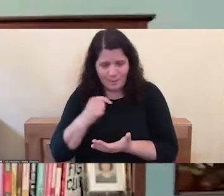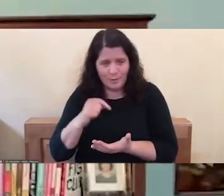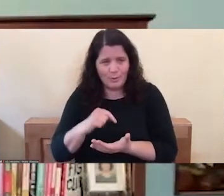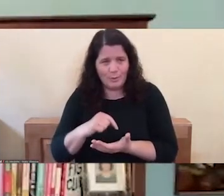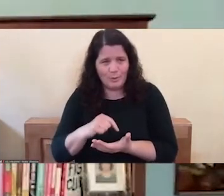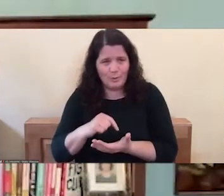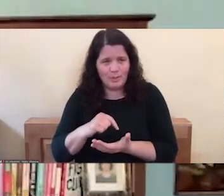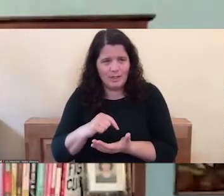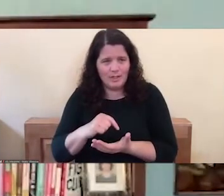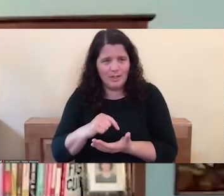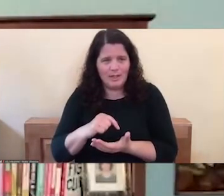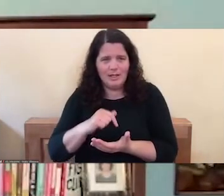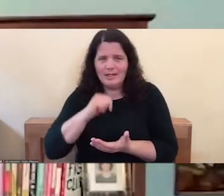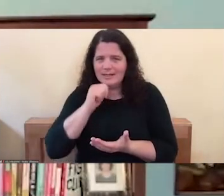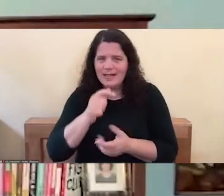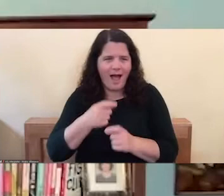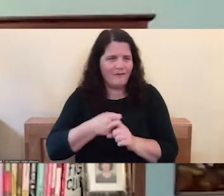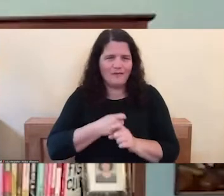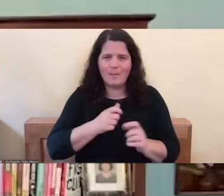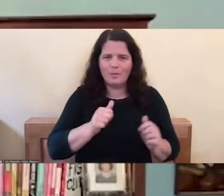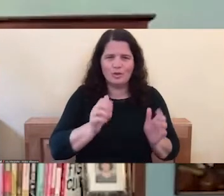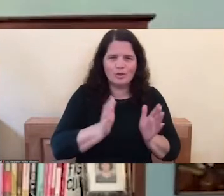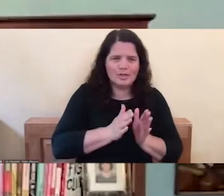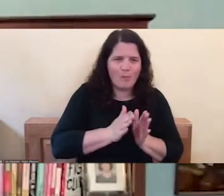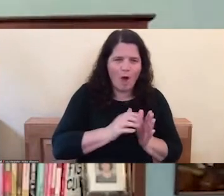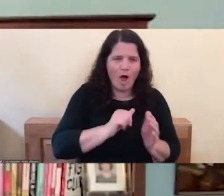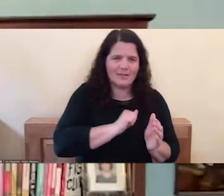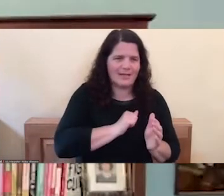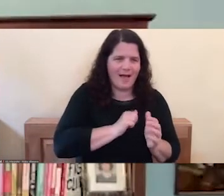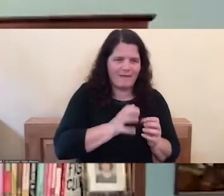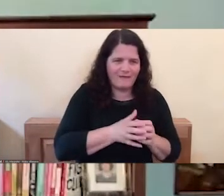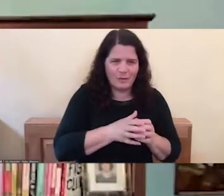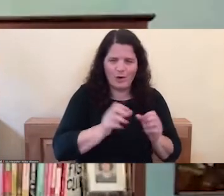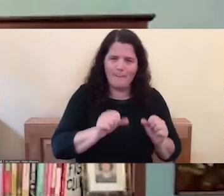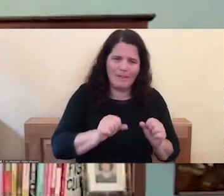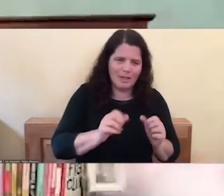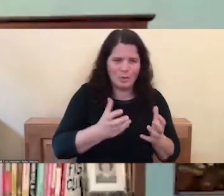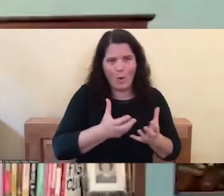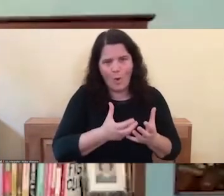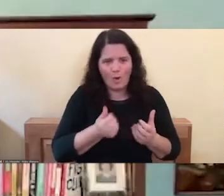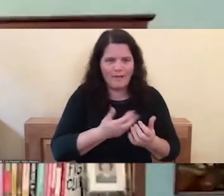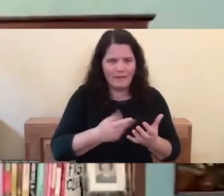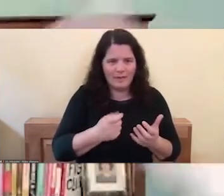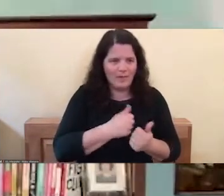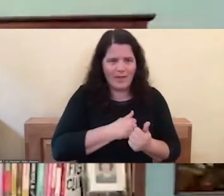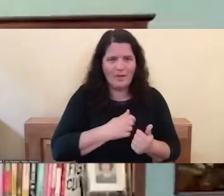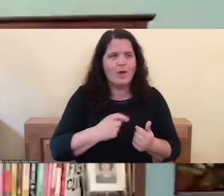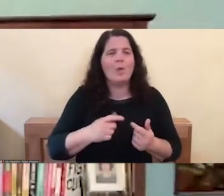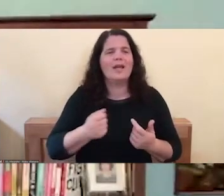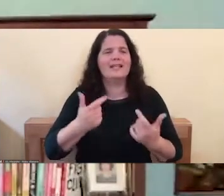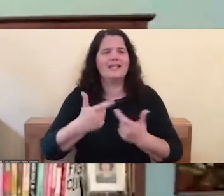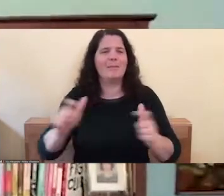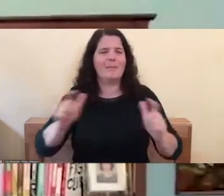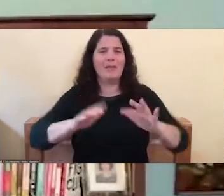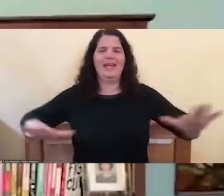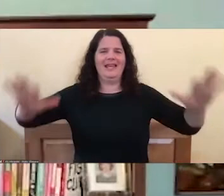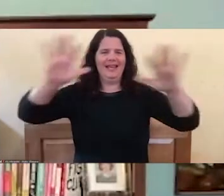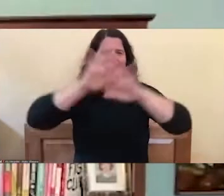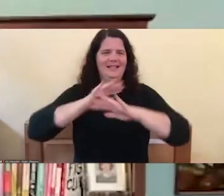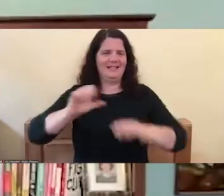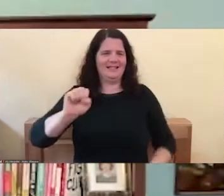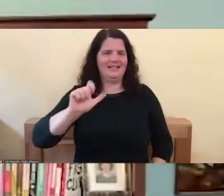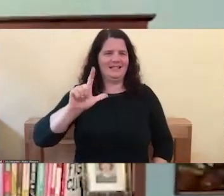generated from our small self, this ability to hold everything with love. This is the big self. This is, this is the biggie, you know,